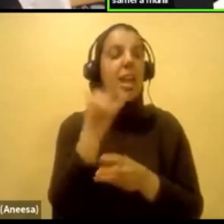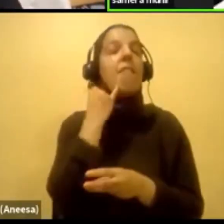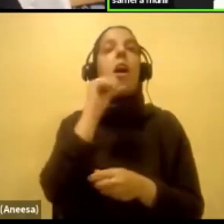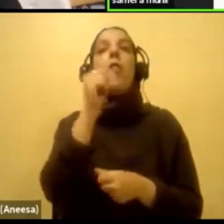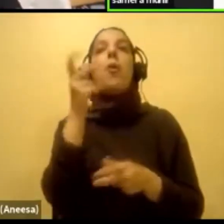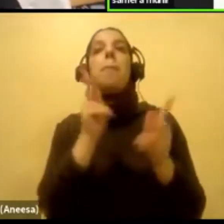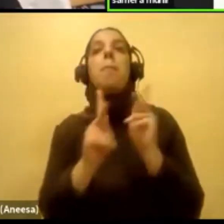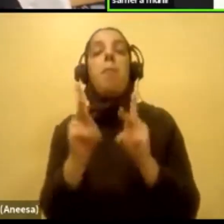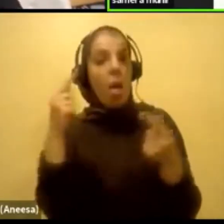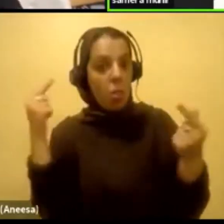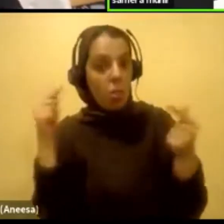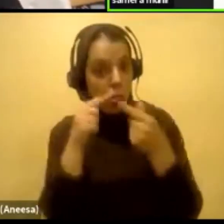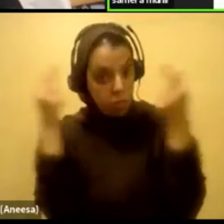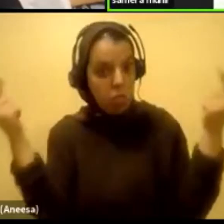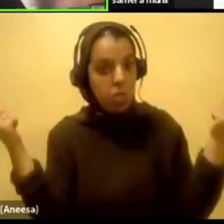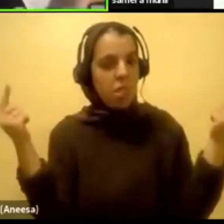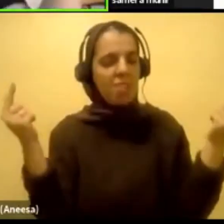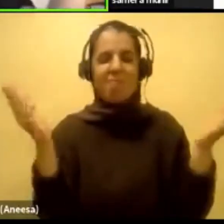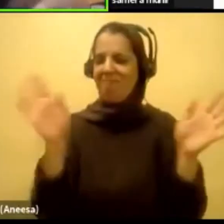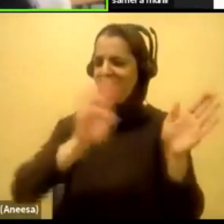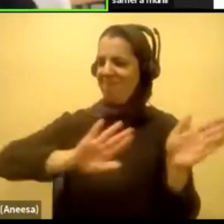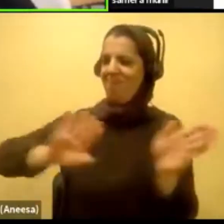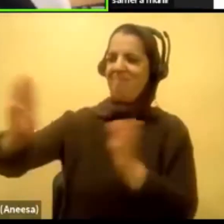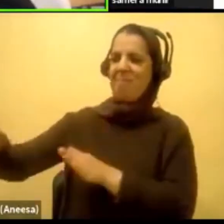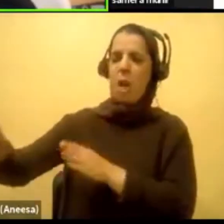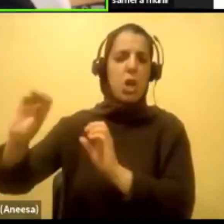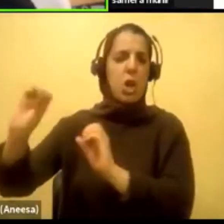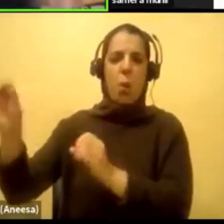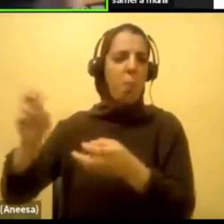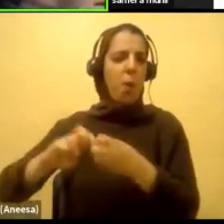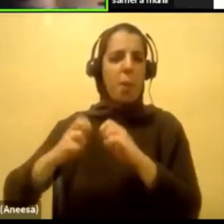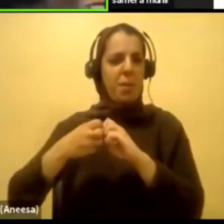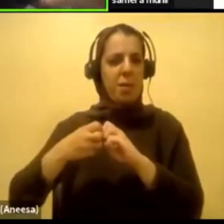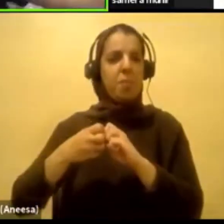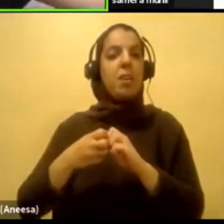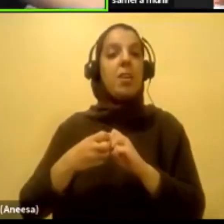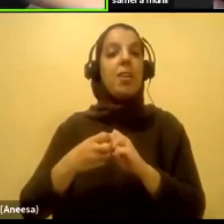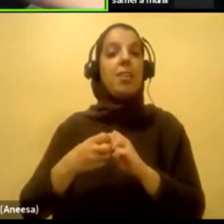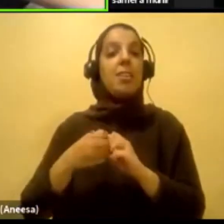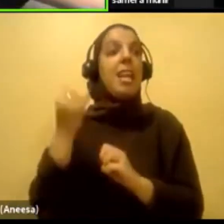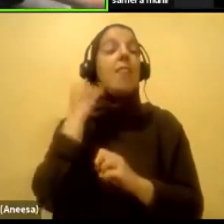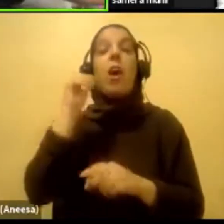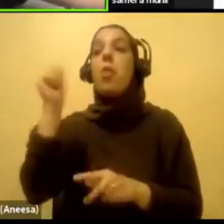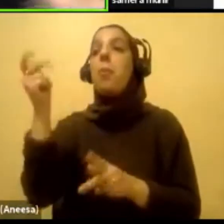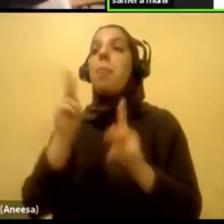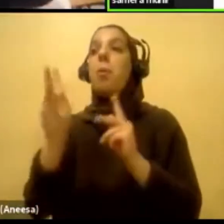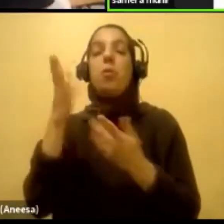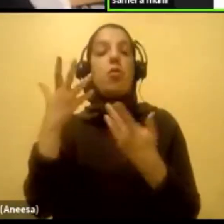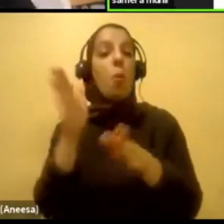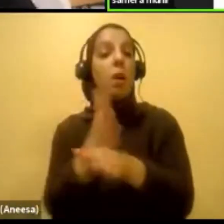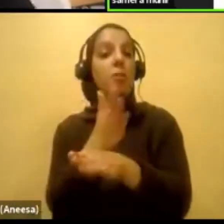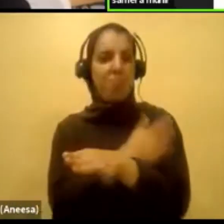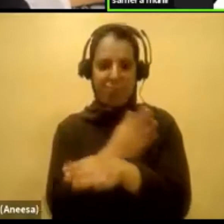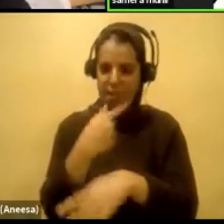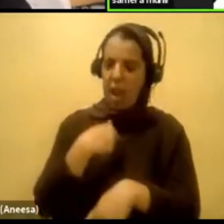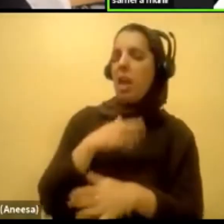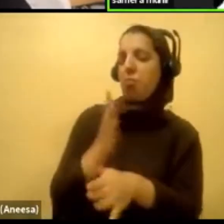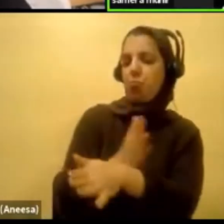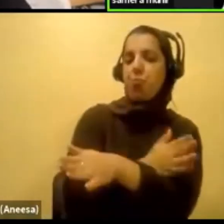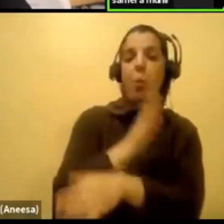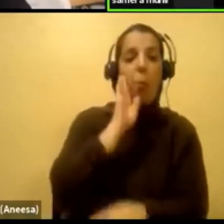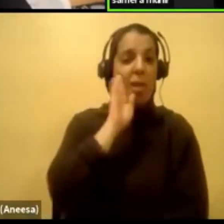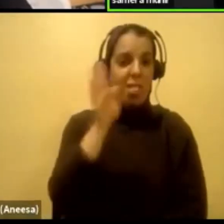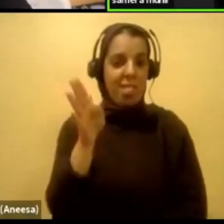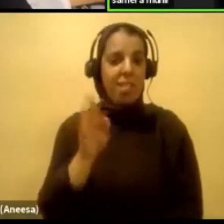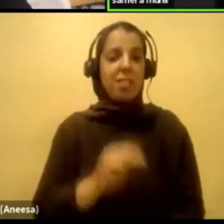We can do it. You can do it. I always say we move. You don't want to make me move. Yeah, no, there's no, there's,